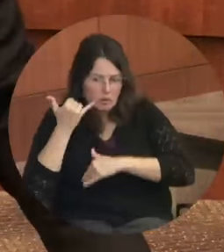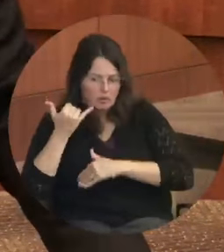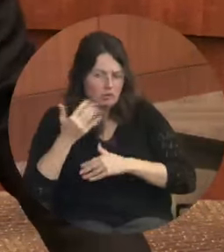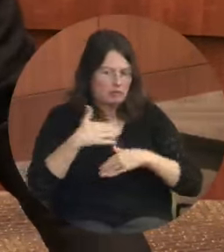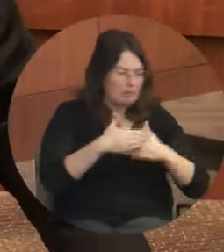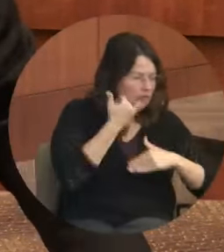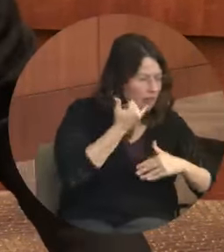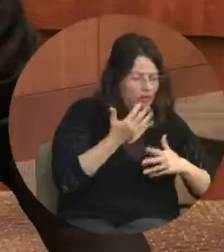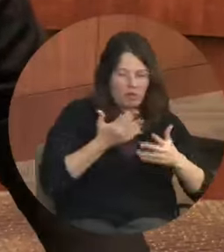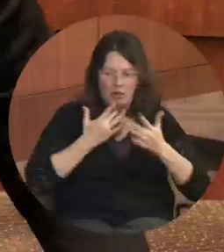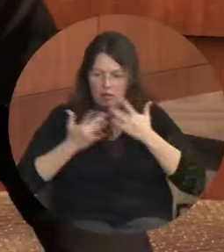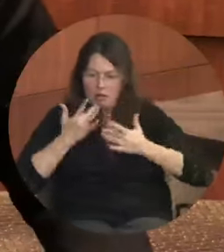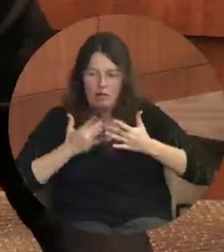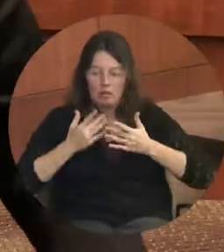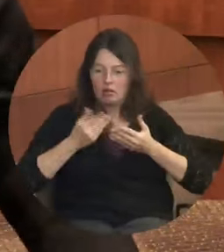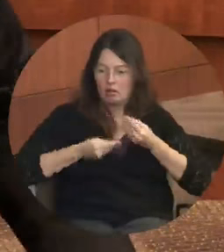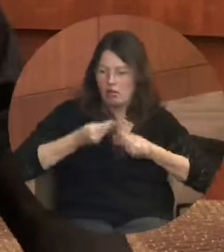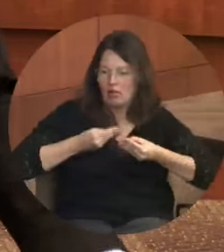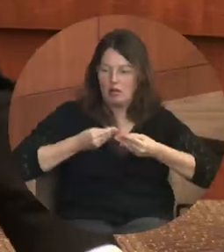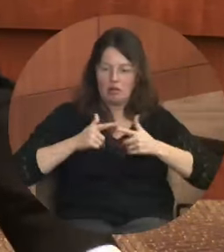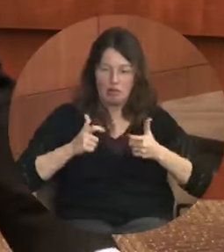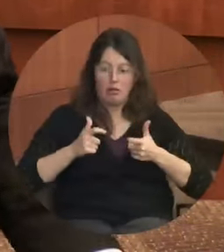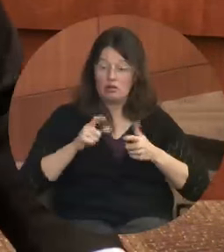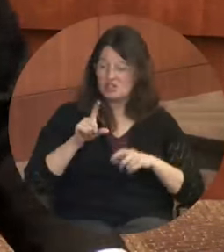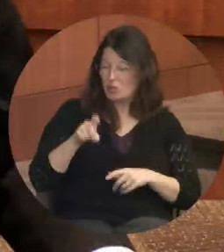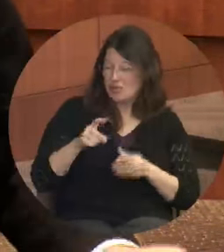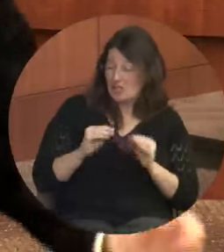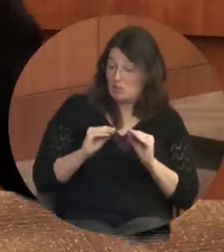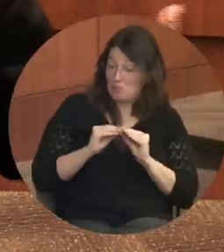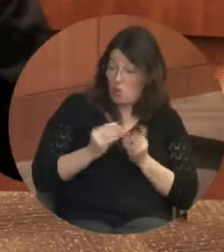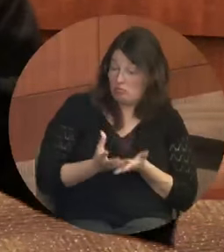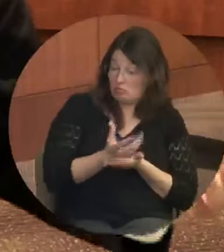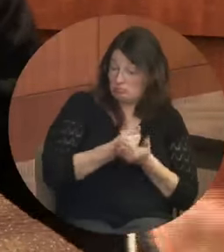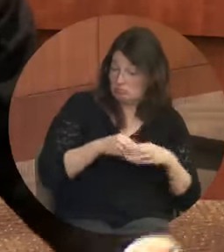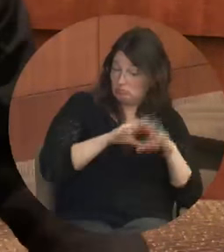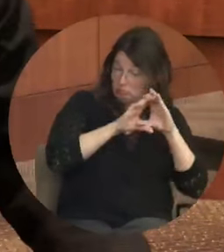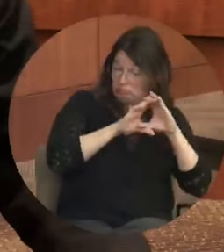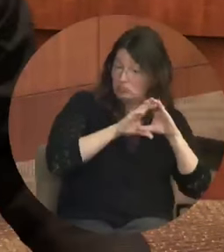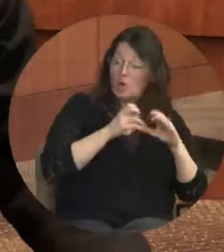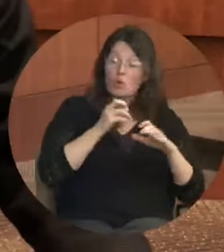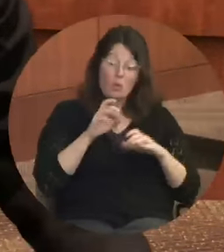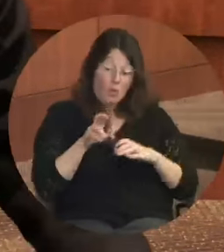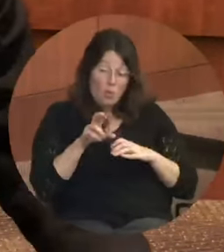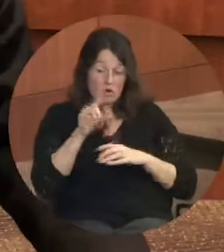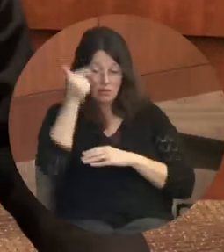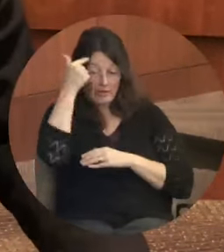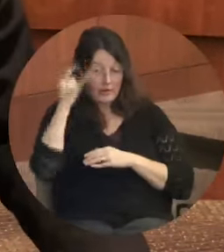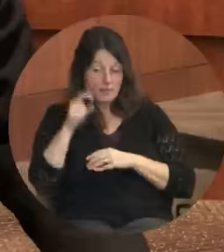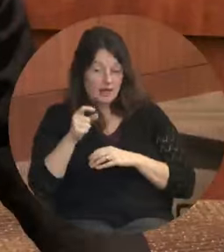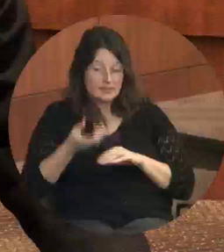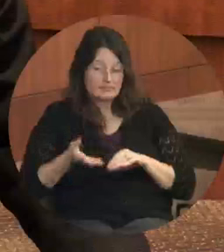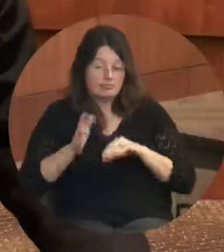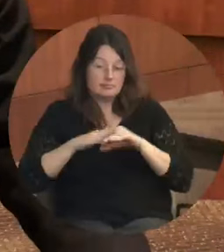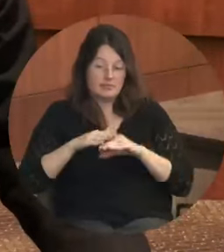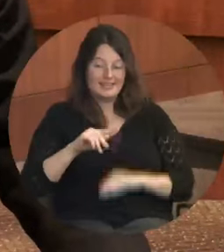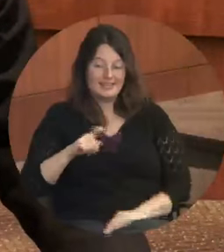that, we either have to have new revenue to do that or the federal government has to begin taxing the internet.